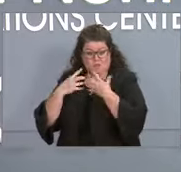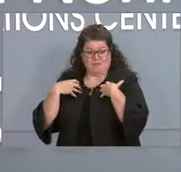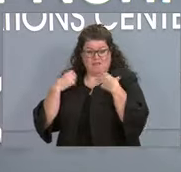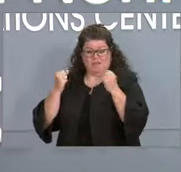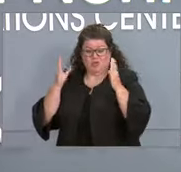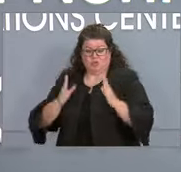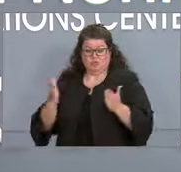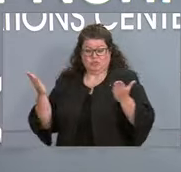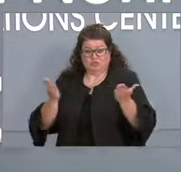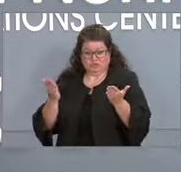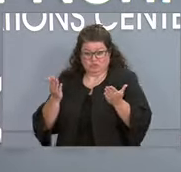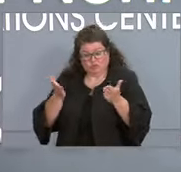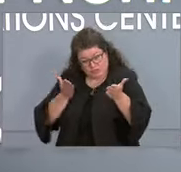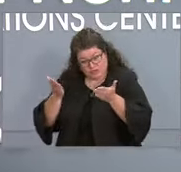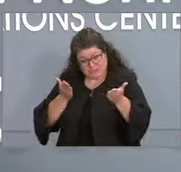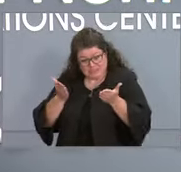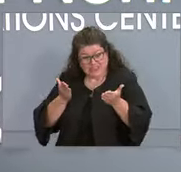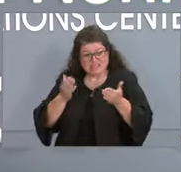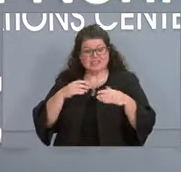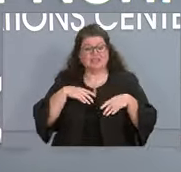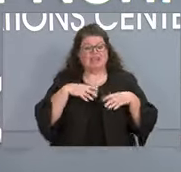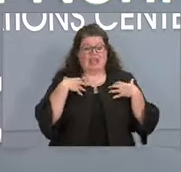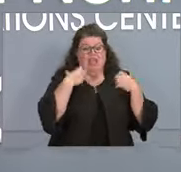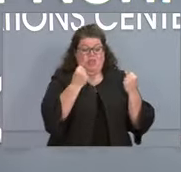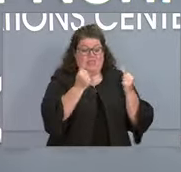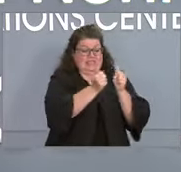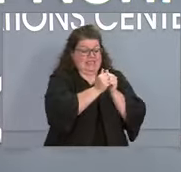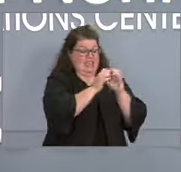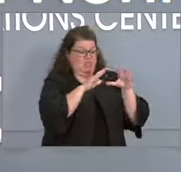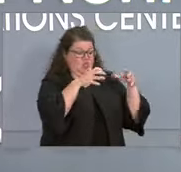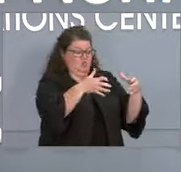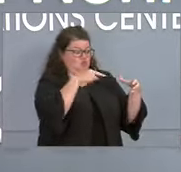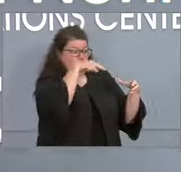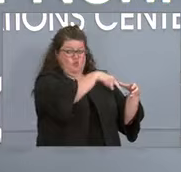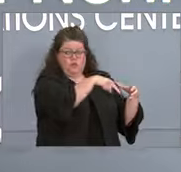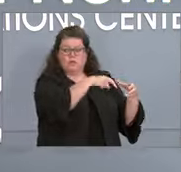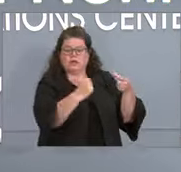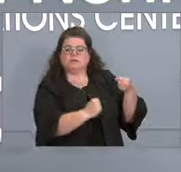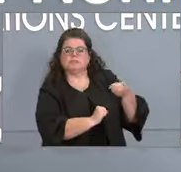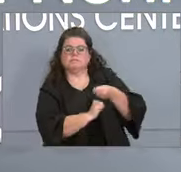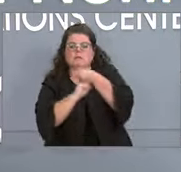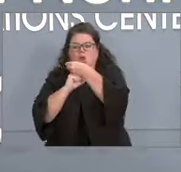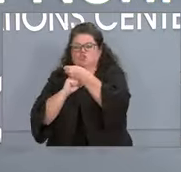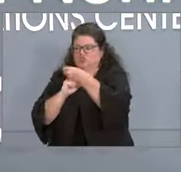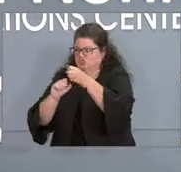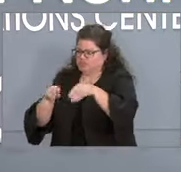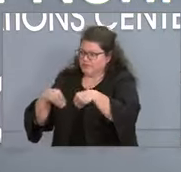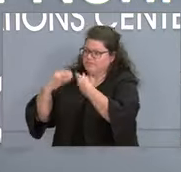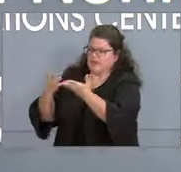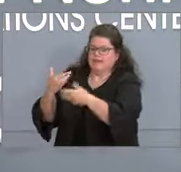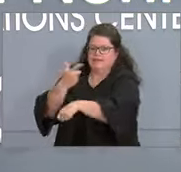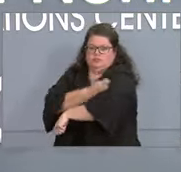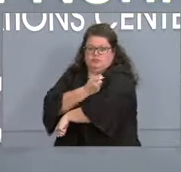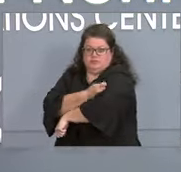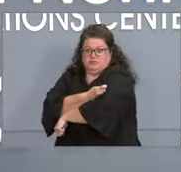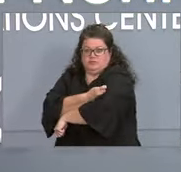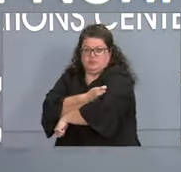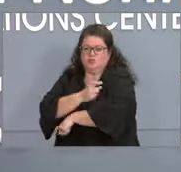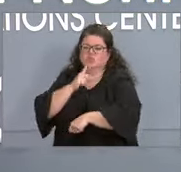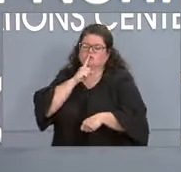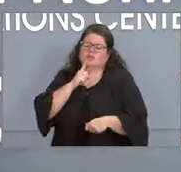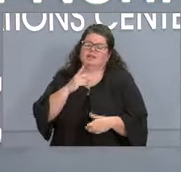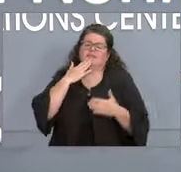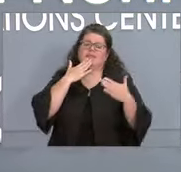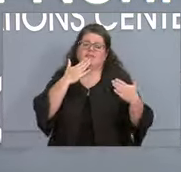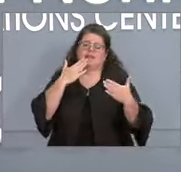can even help these houses of worship sponsor their own vaccine clinics. We're so grateful for all of the faith leaders